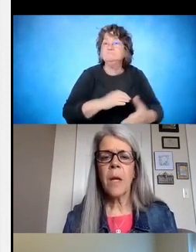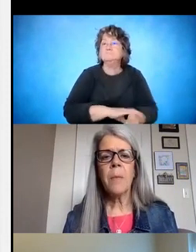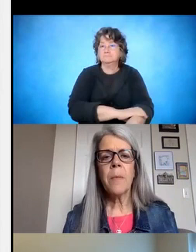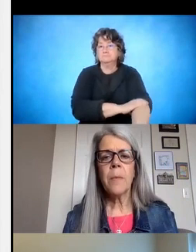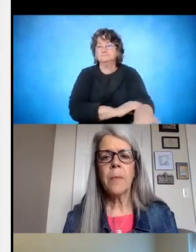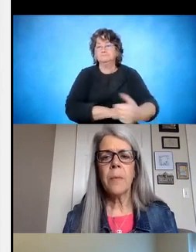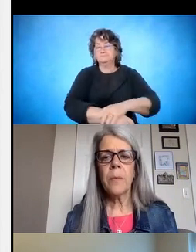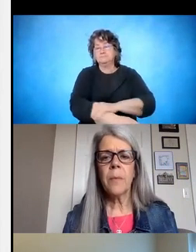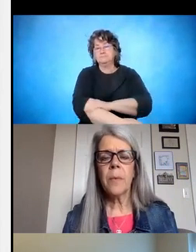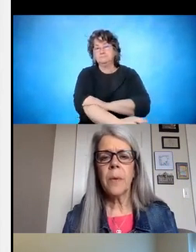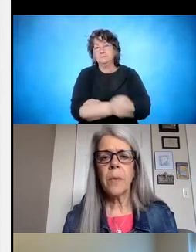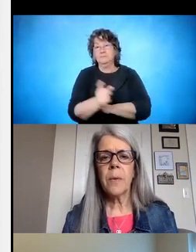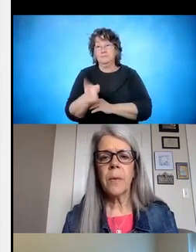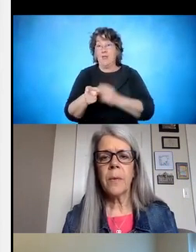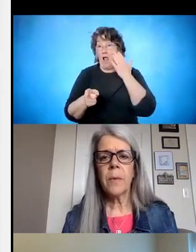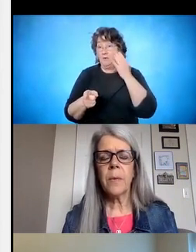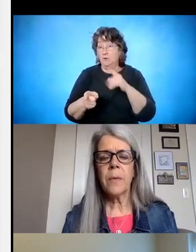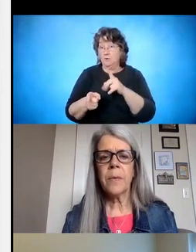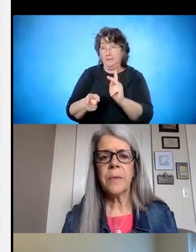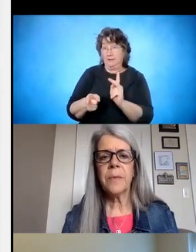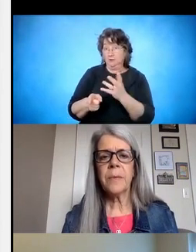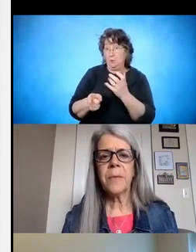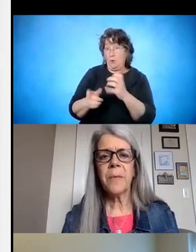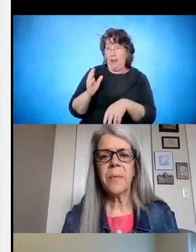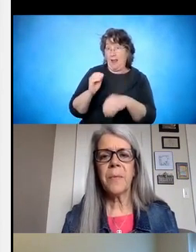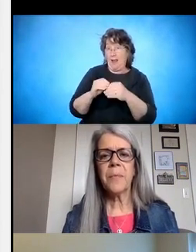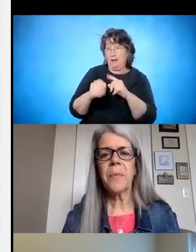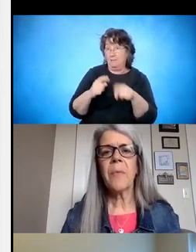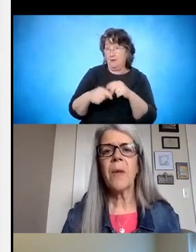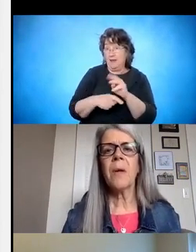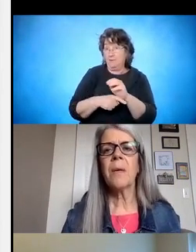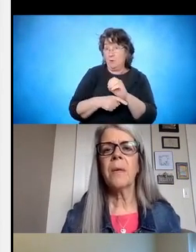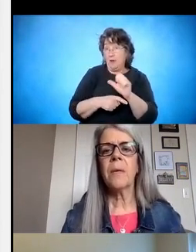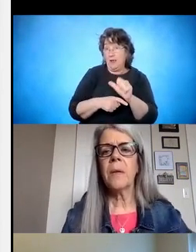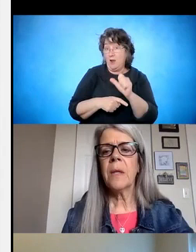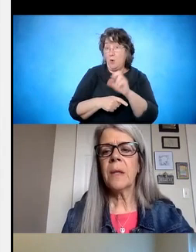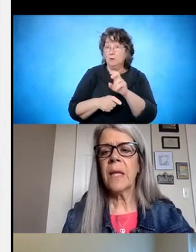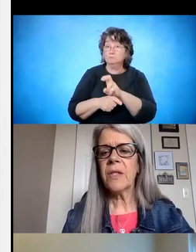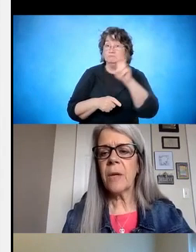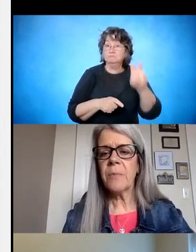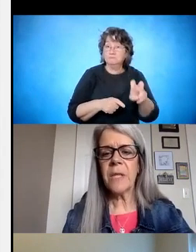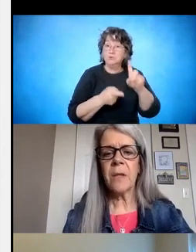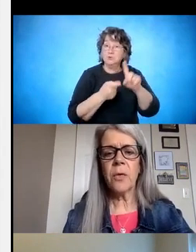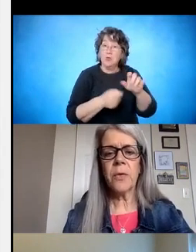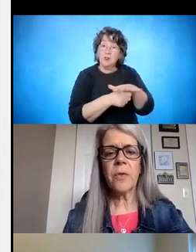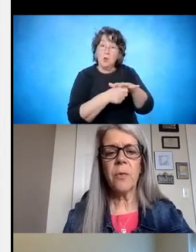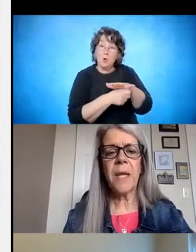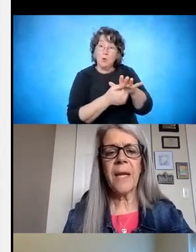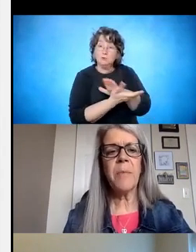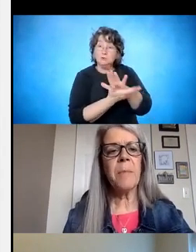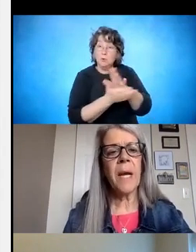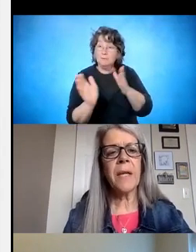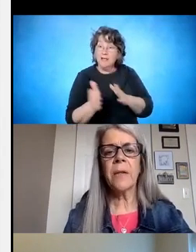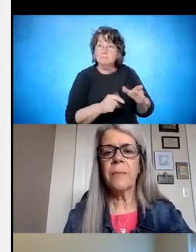And I don't know, Kirsten, if you had anything else to add about the MOA, or if we wanted to jump over then to the local school plan. Let's jump to the local school